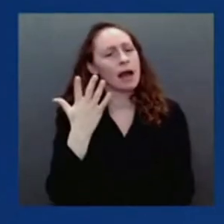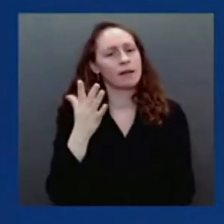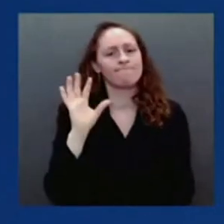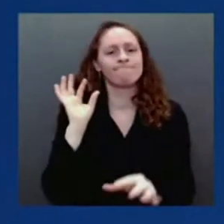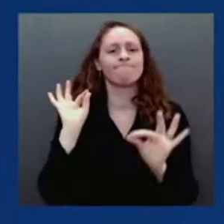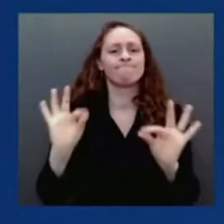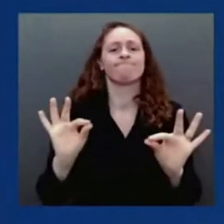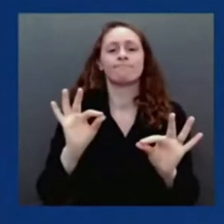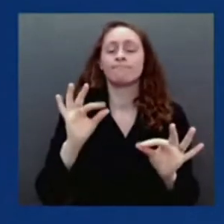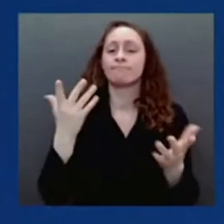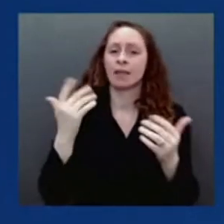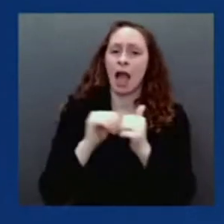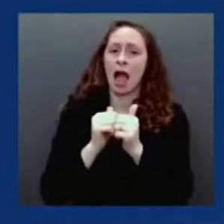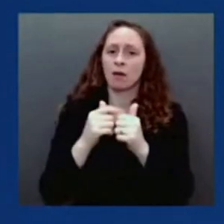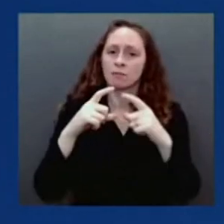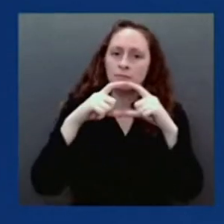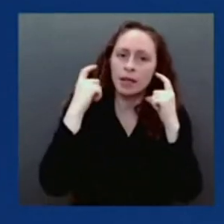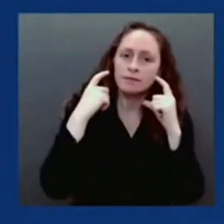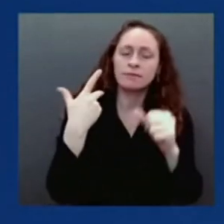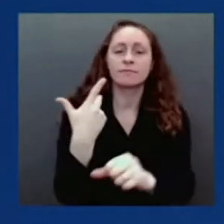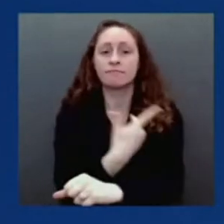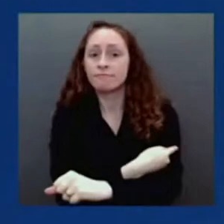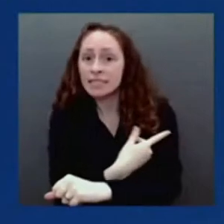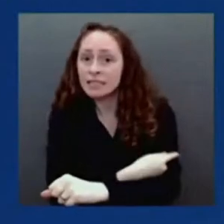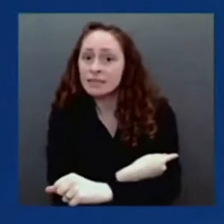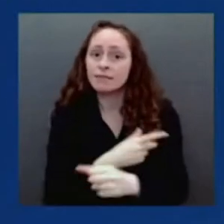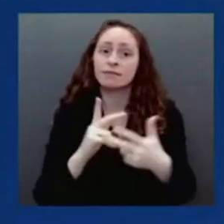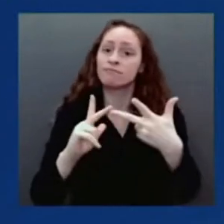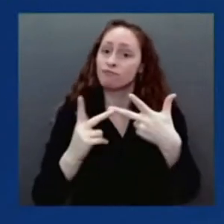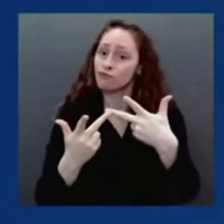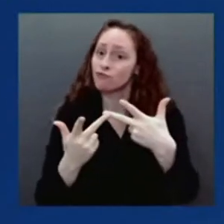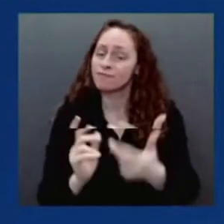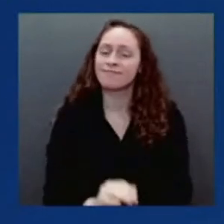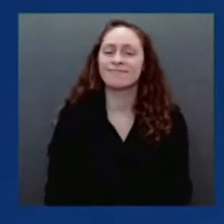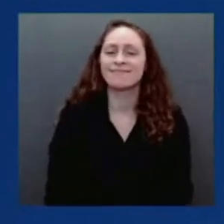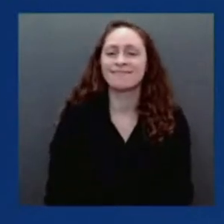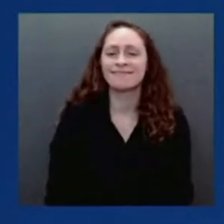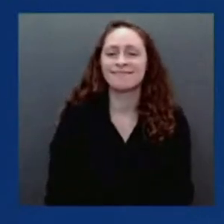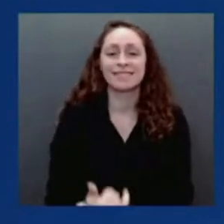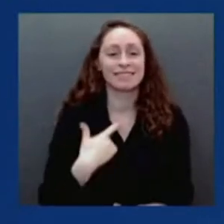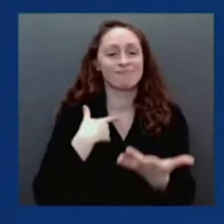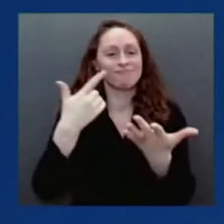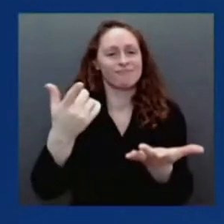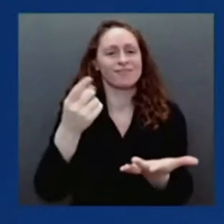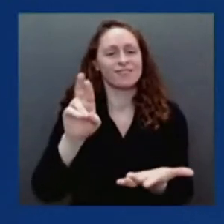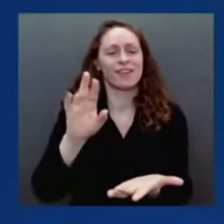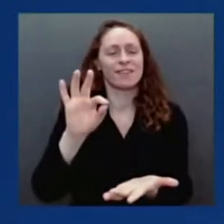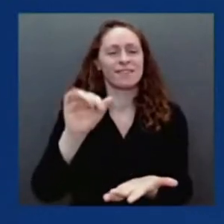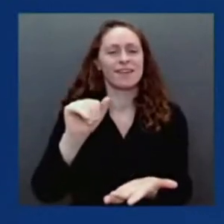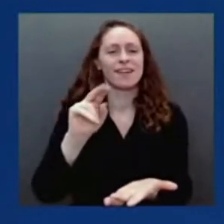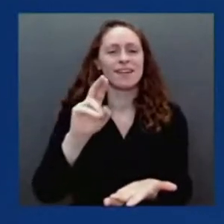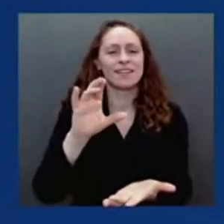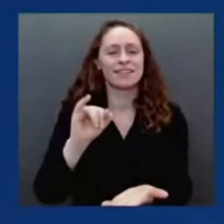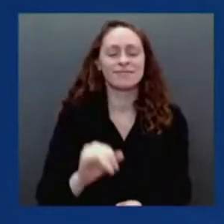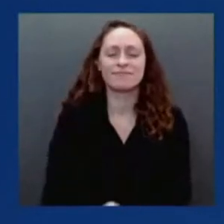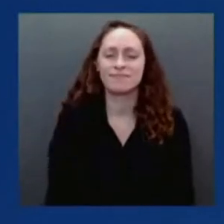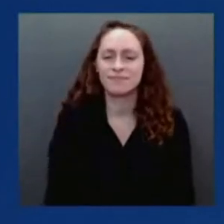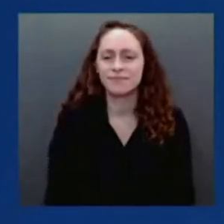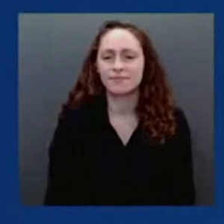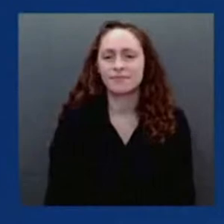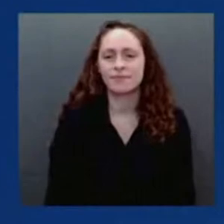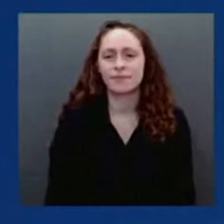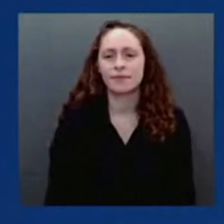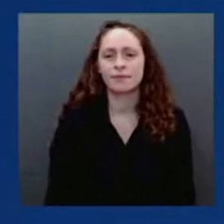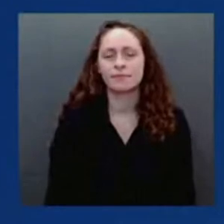And I'll turn it over to Dr. Fauci. Thank you very much, Dr. Walensky. I'd like to spend the next few minutes talking about our